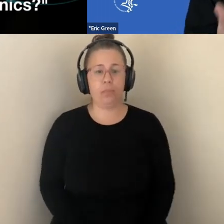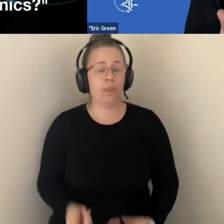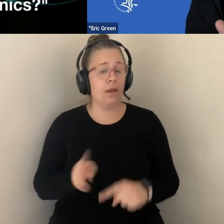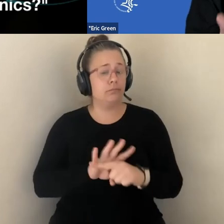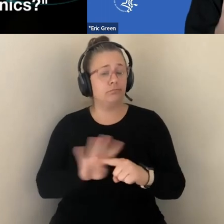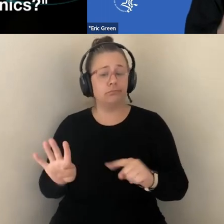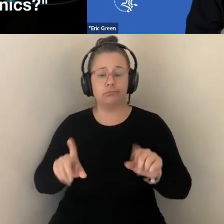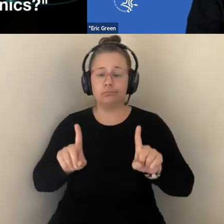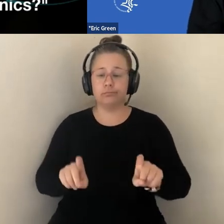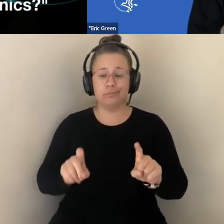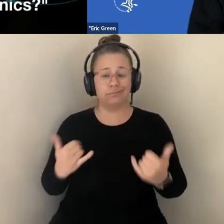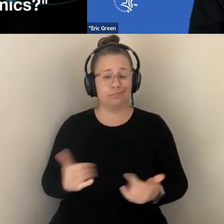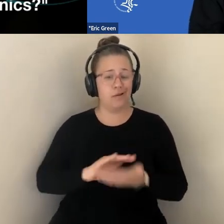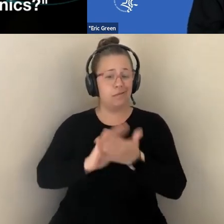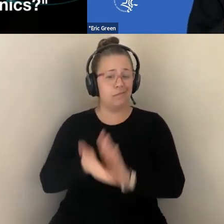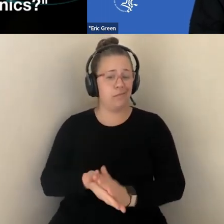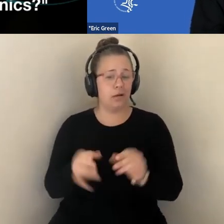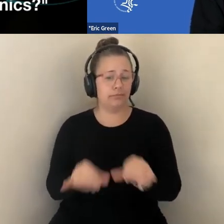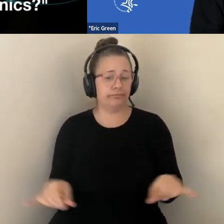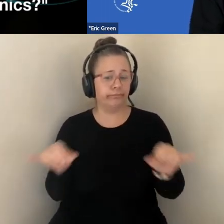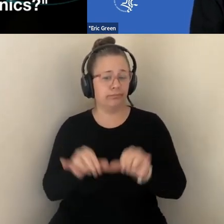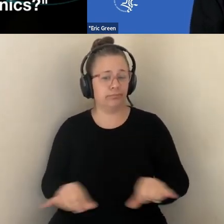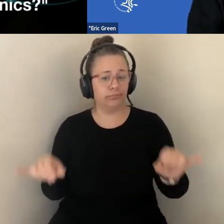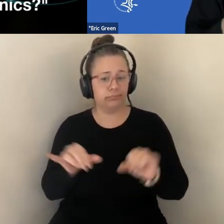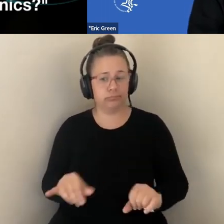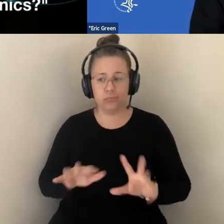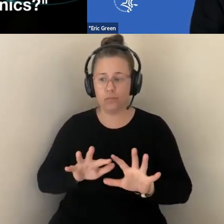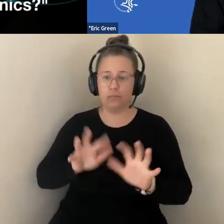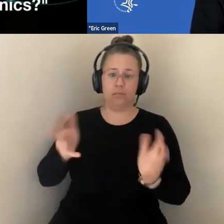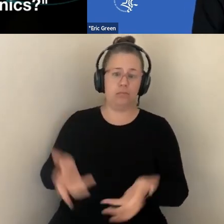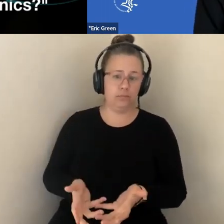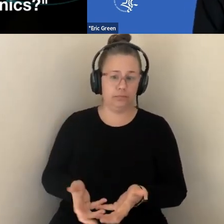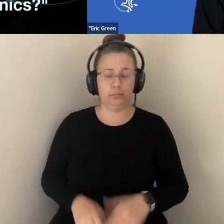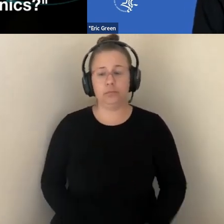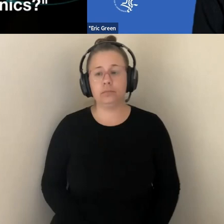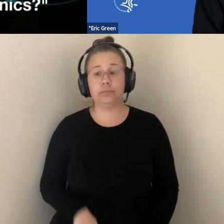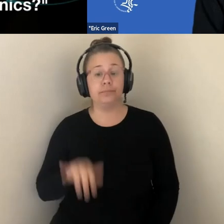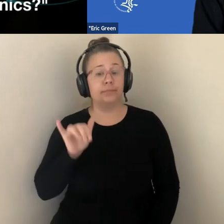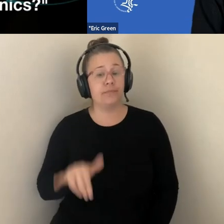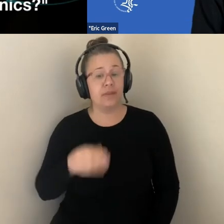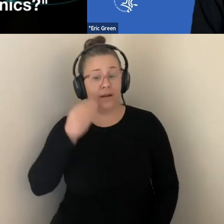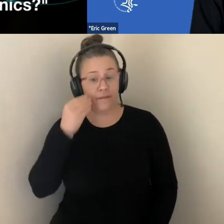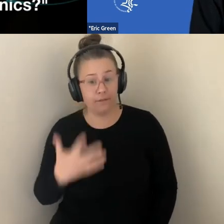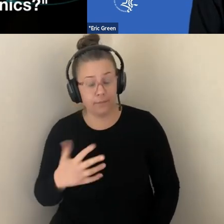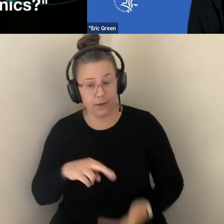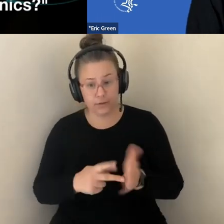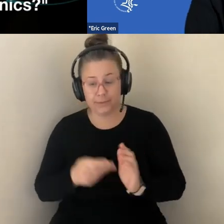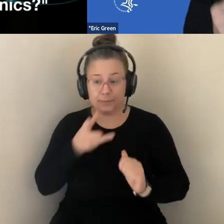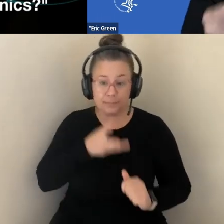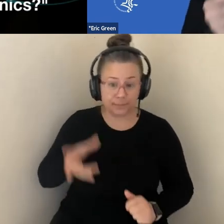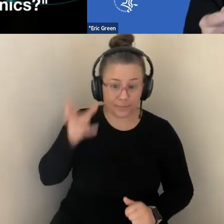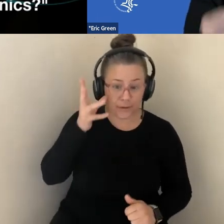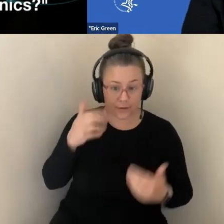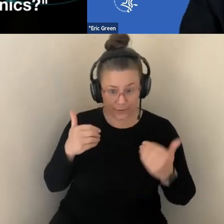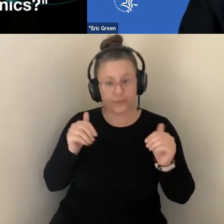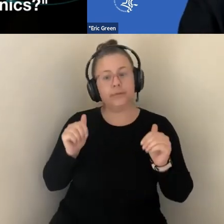INTERVENTIONS GIVE PARENTS AND CAREGIVERS MORE INFORMATION MUCH EARLIER THAN A GENERATION AGO, ENABLING THEM TO